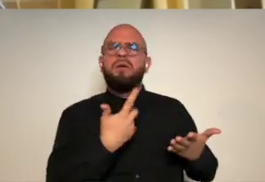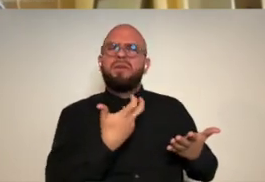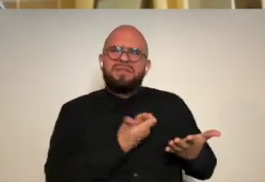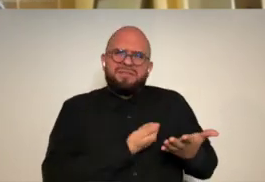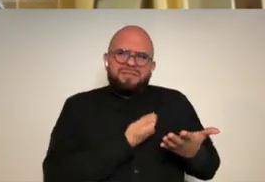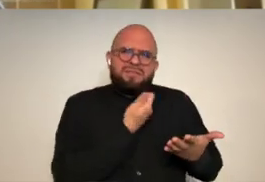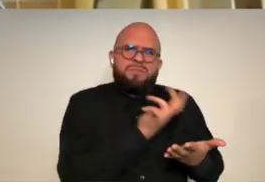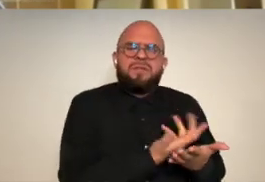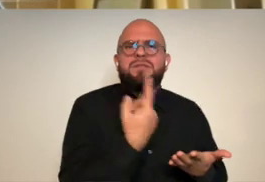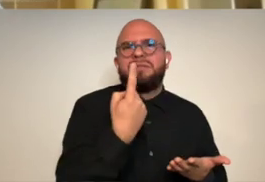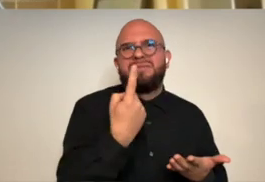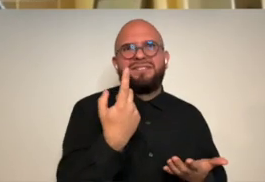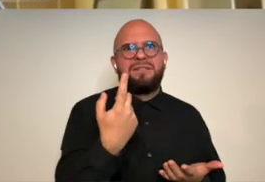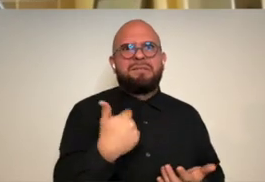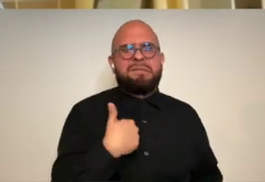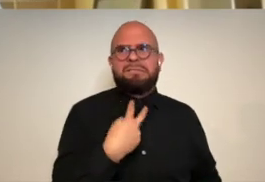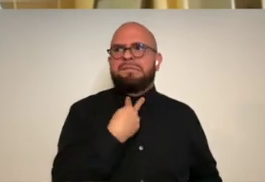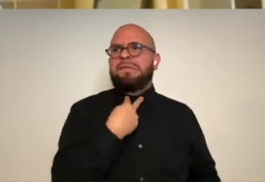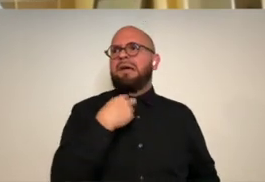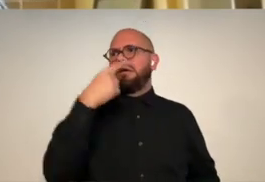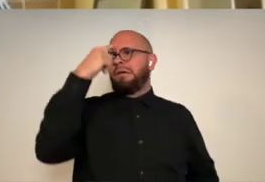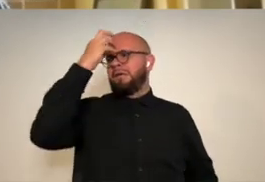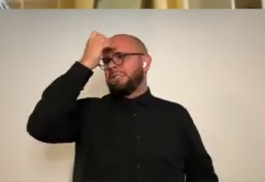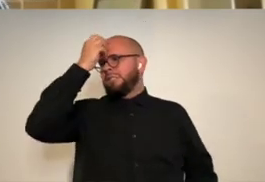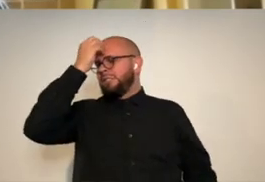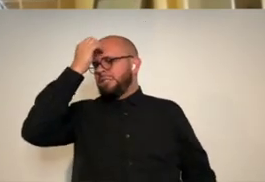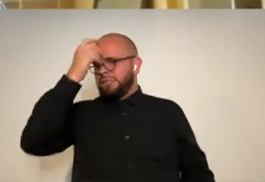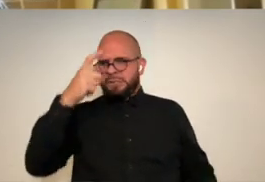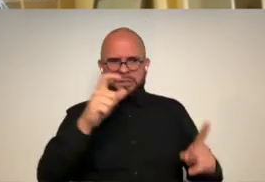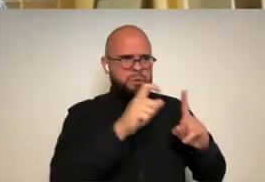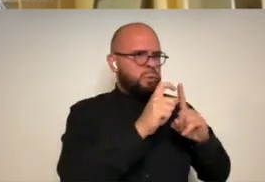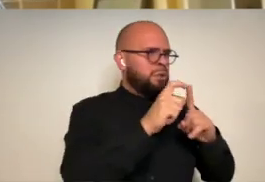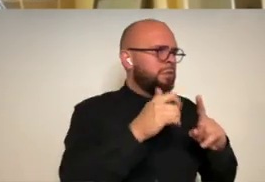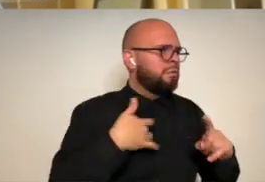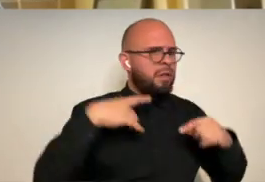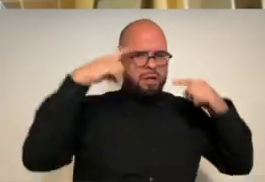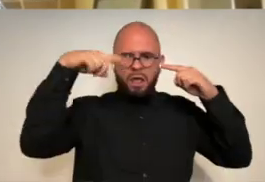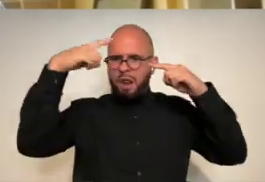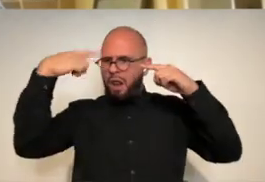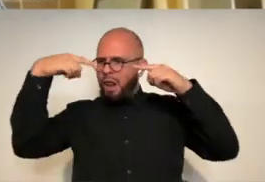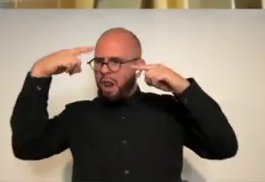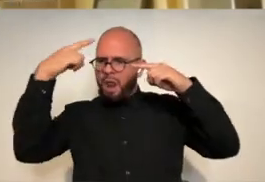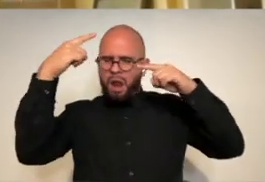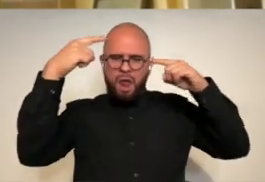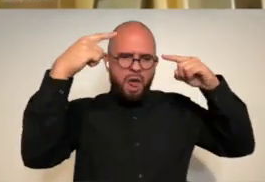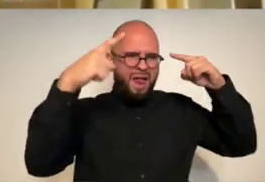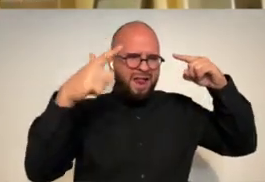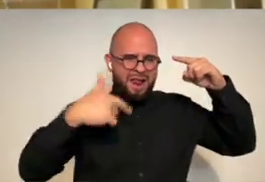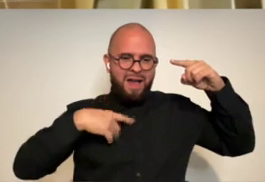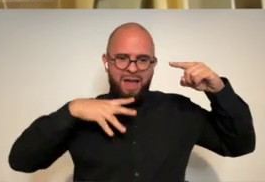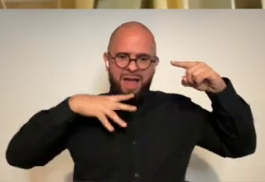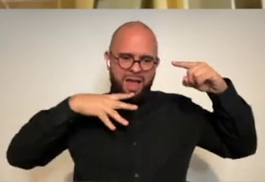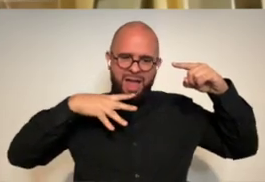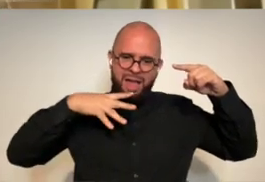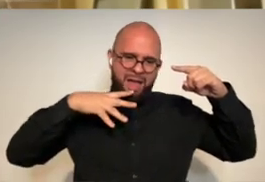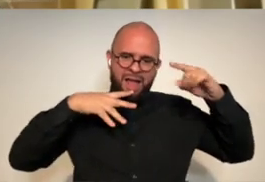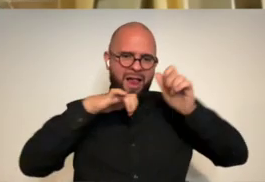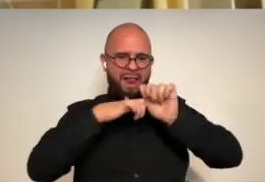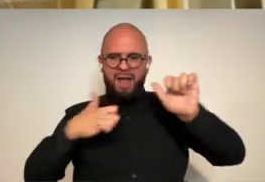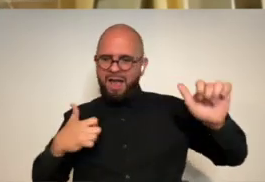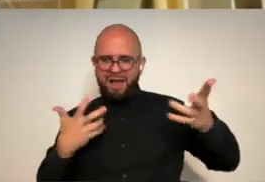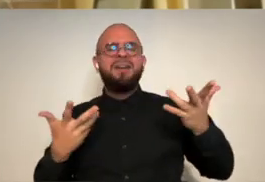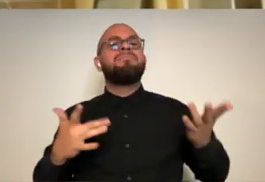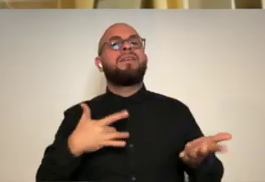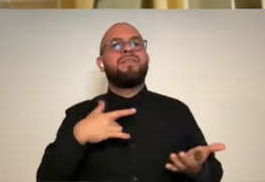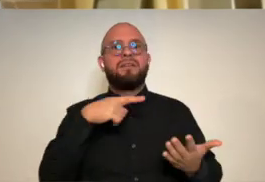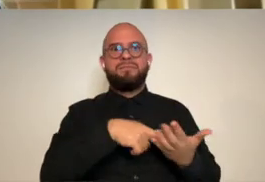artworks myself to feel better to express something that i can't because sometimes i get stuck in my head with the words my brain goes so fast and my mouth does not